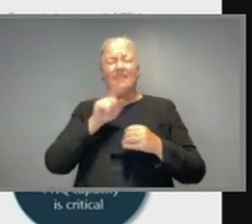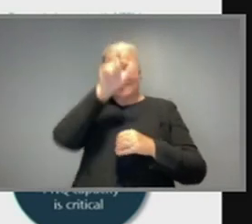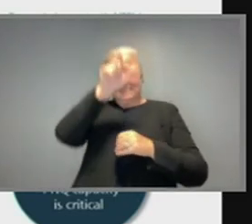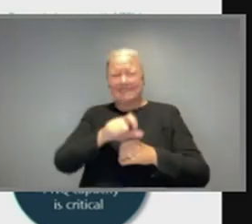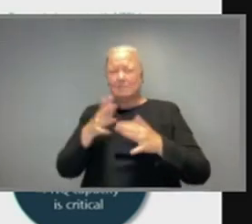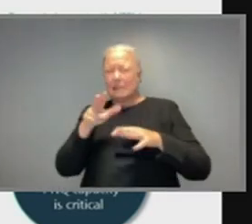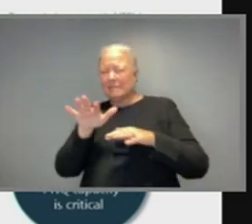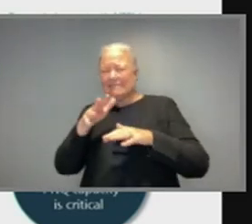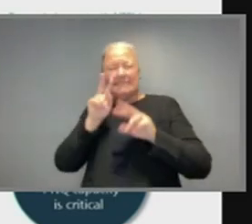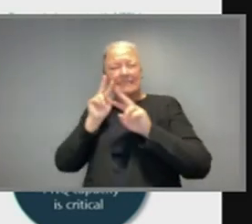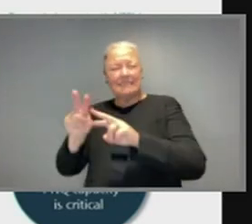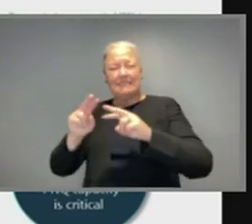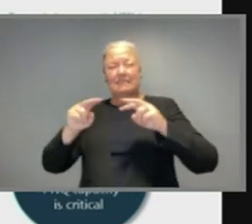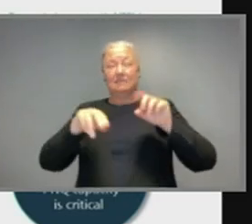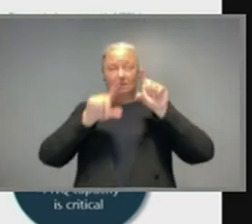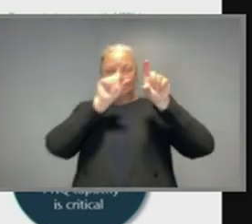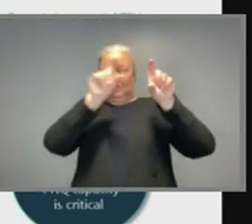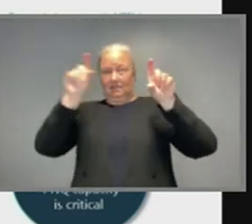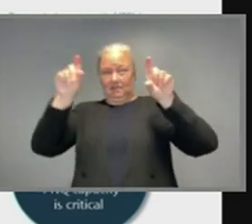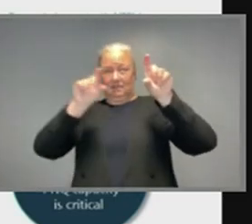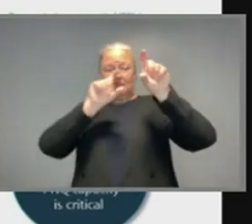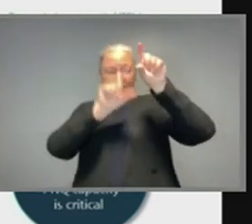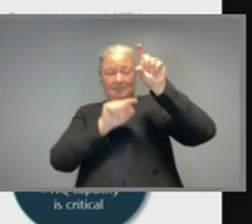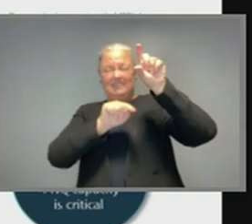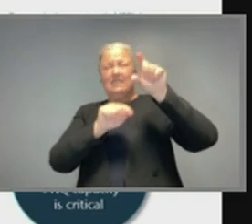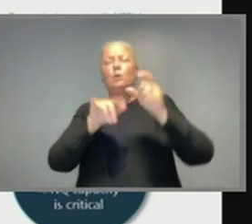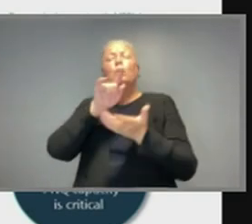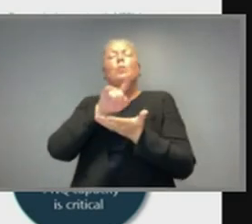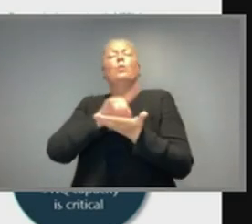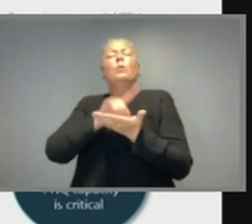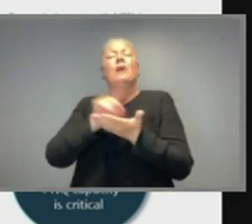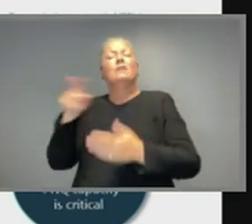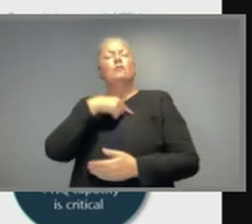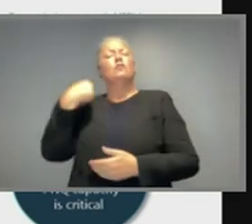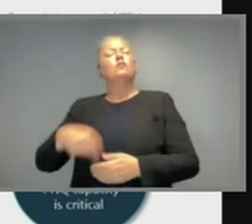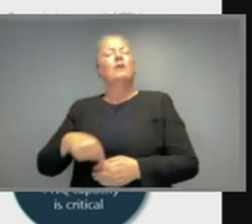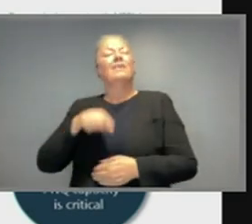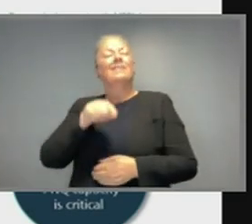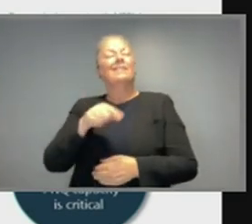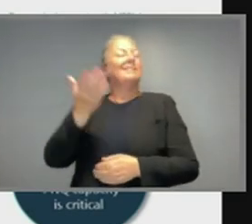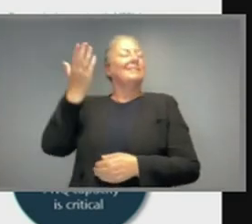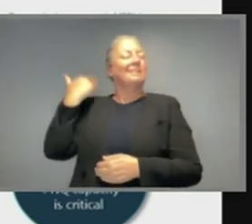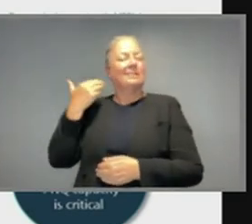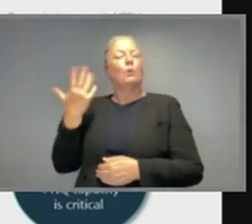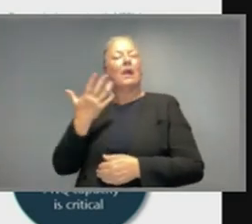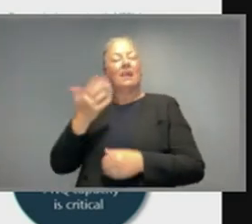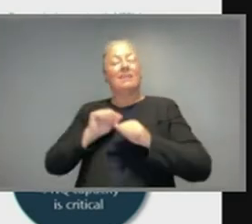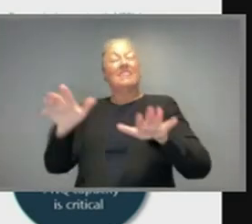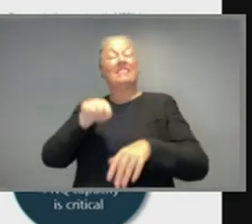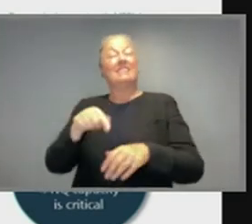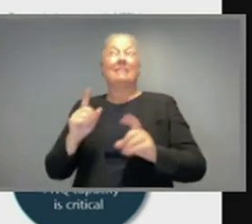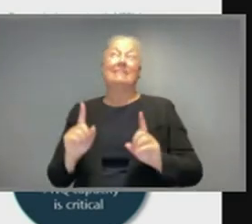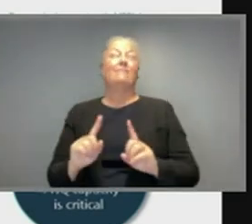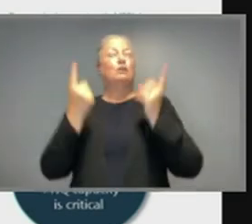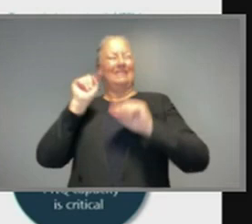dotted line, which is basically the Wuhan strain transmission potential. So just those measures get us back to where we started from. We